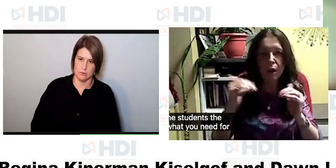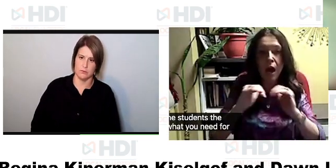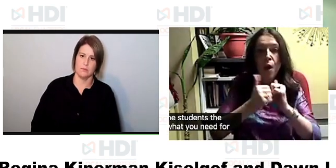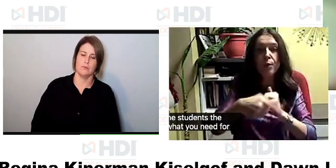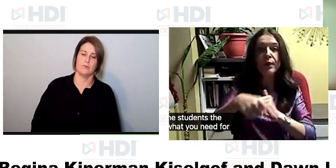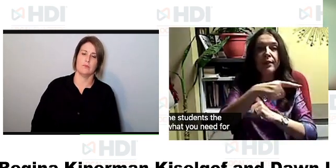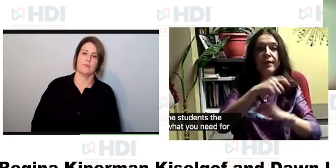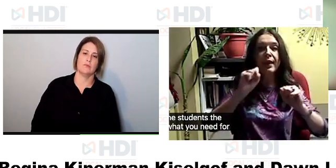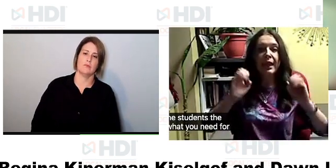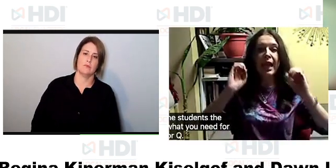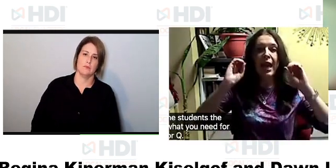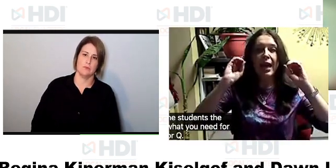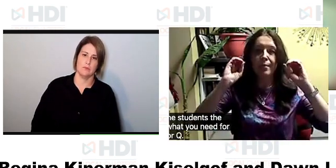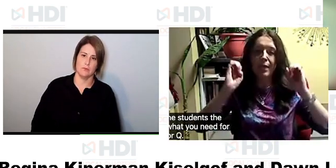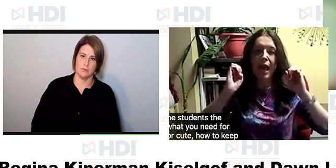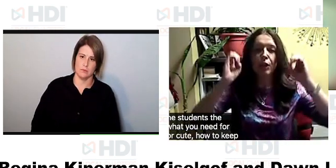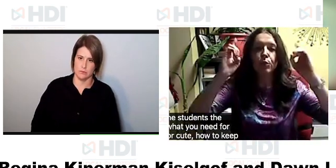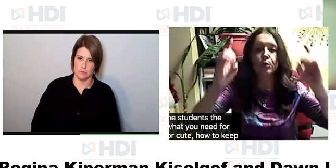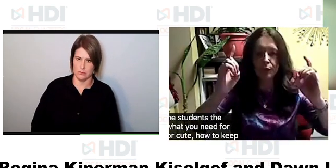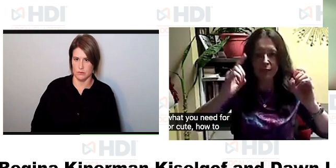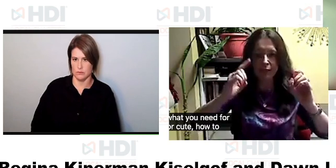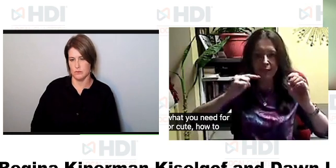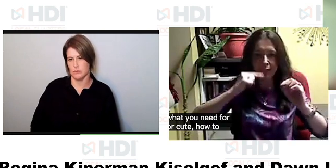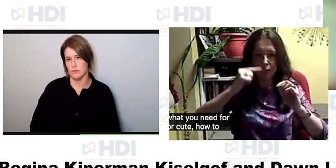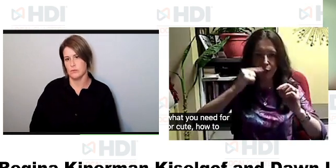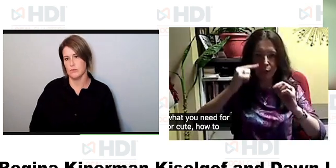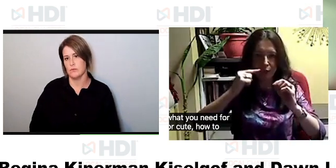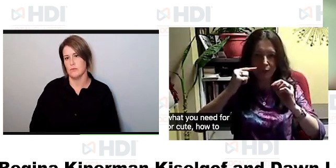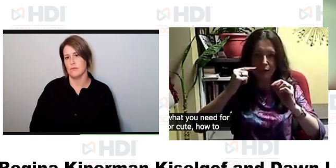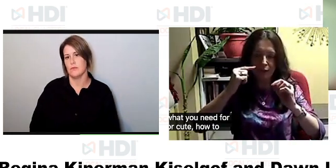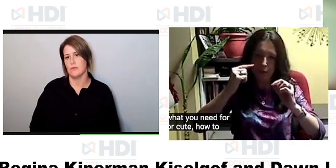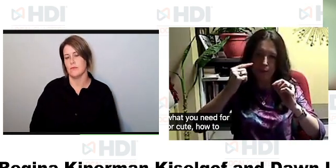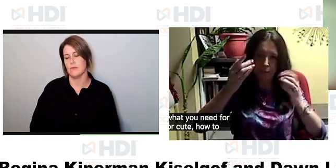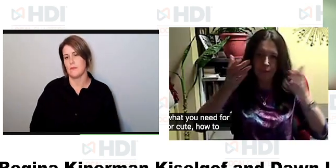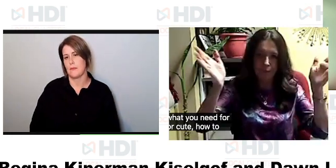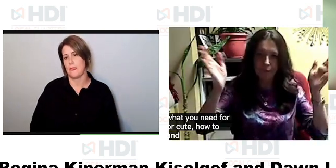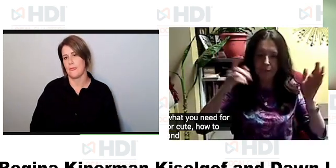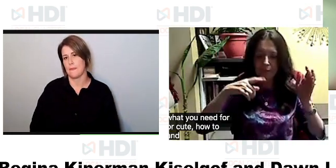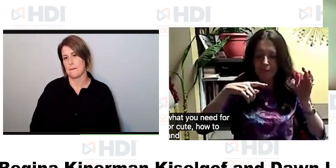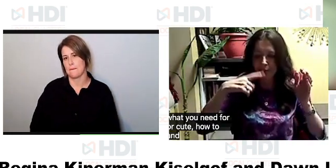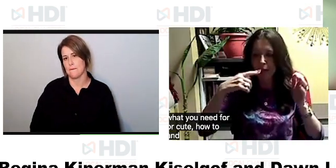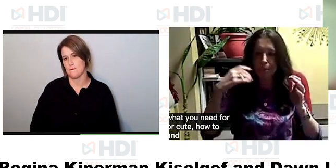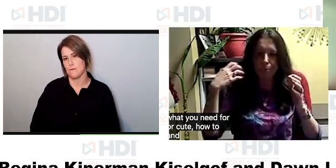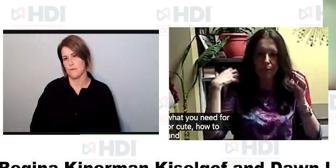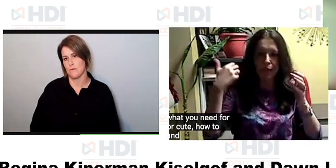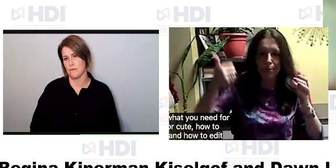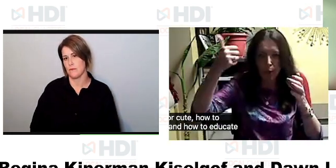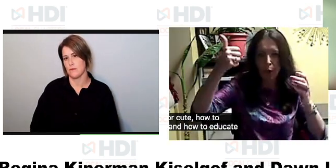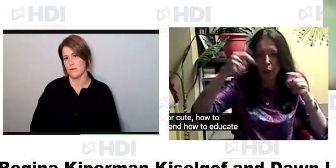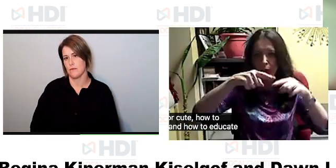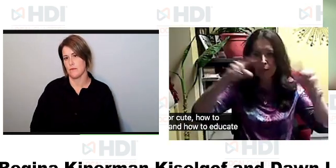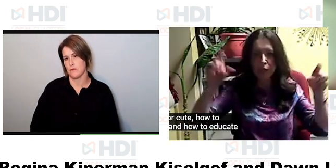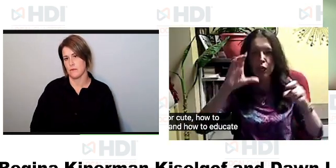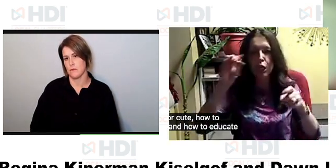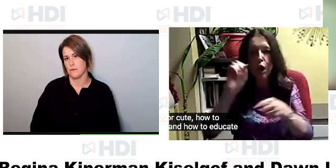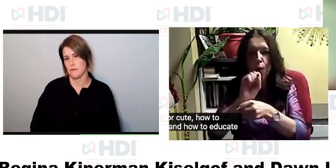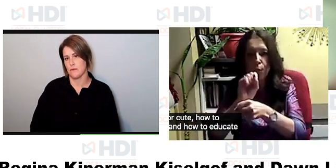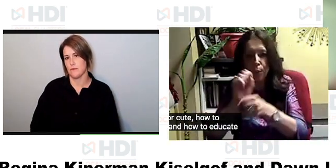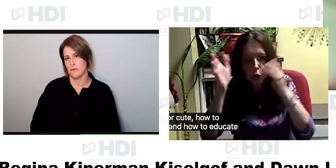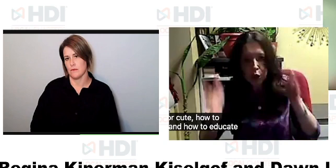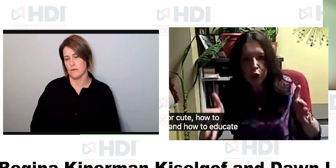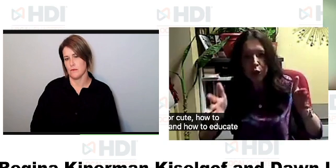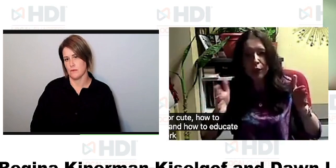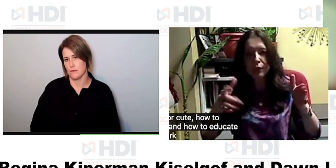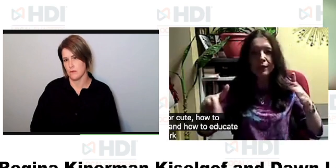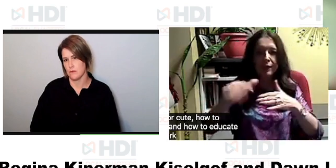for how to communicate with your boss and how to educate your hearing peers in the